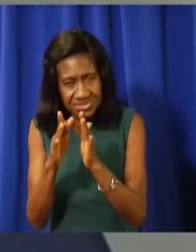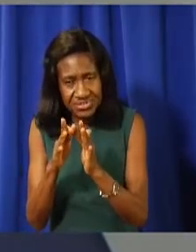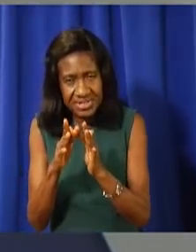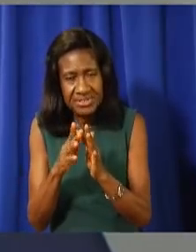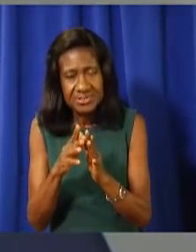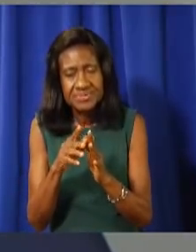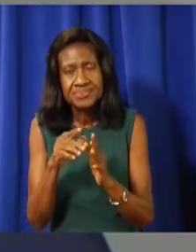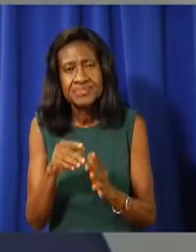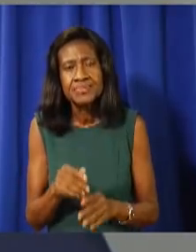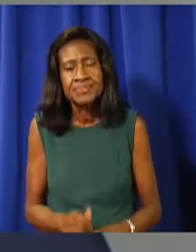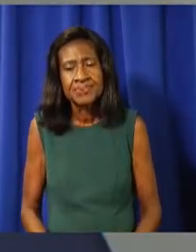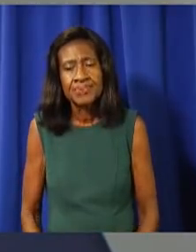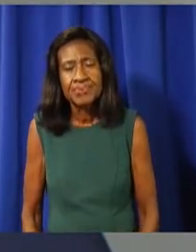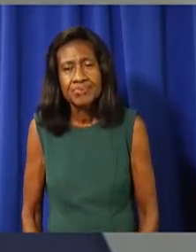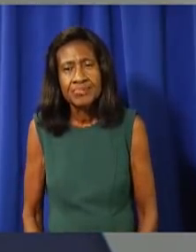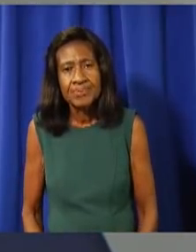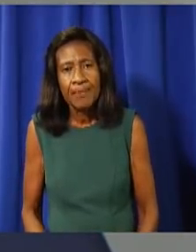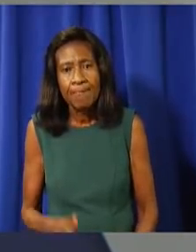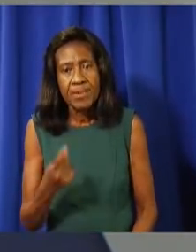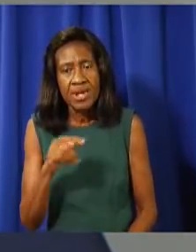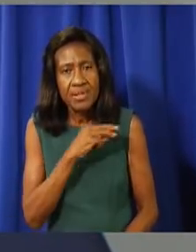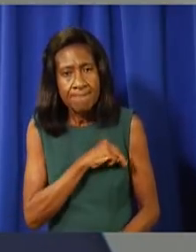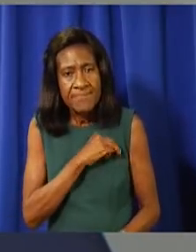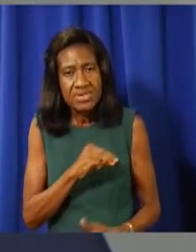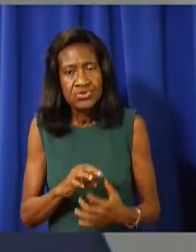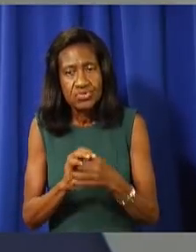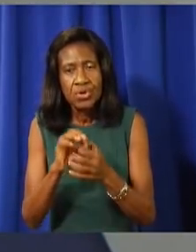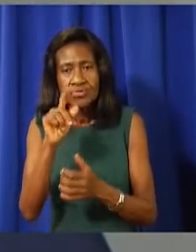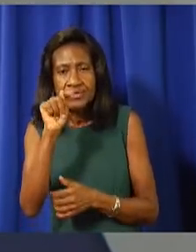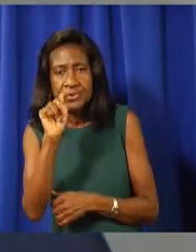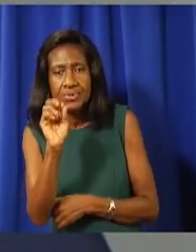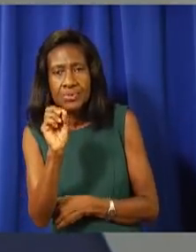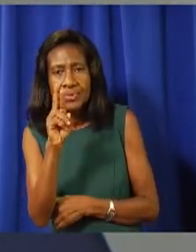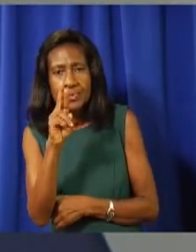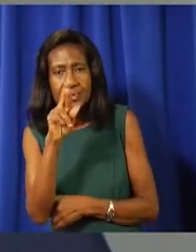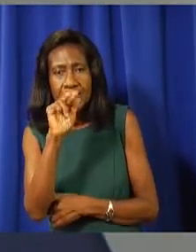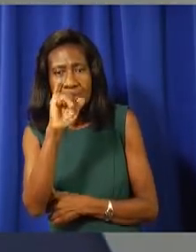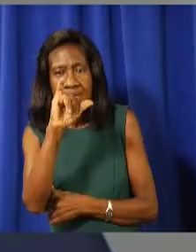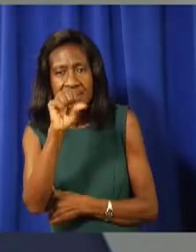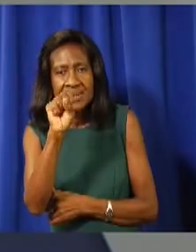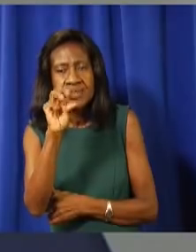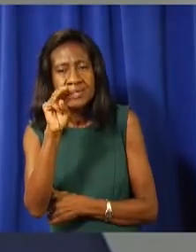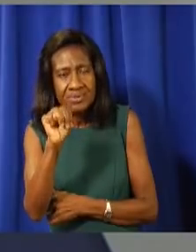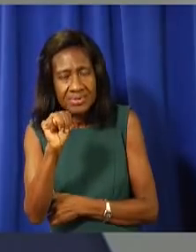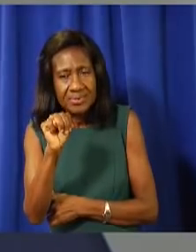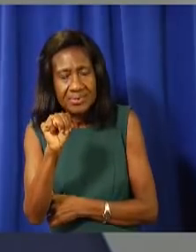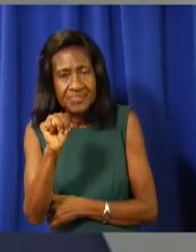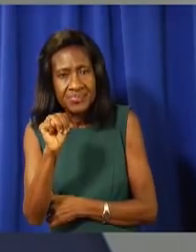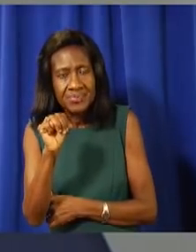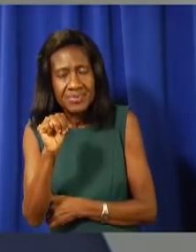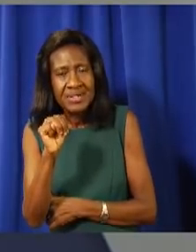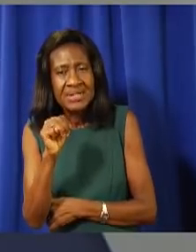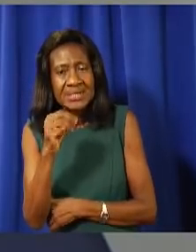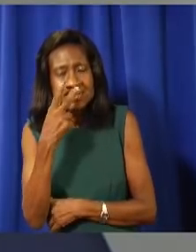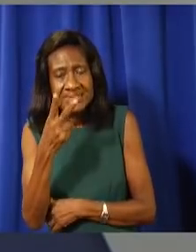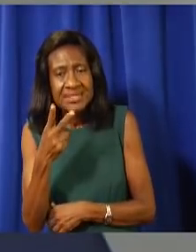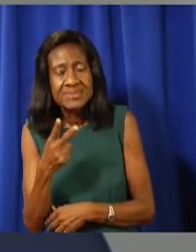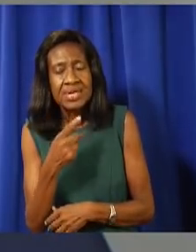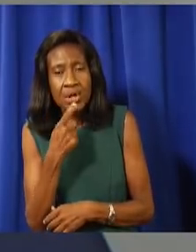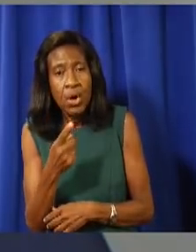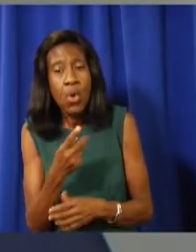this week. Although the Ministry of Tourism continues to prepare for the reintroduction of tourism in the safest,